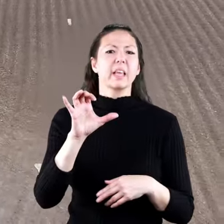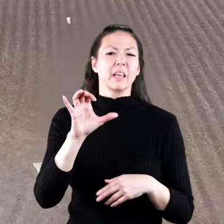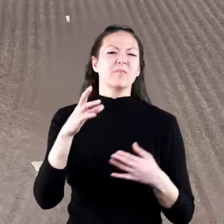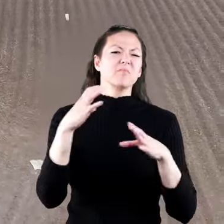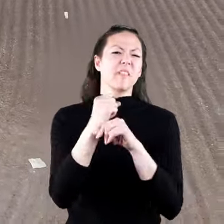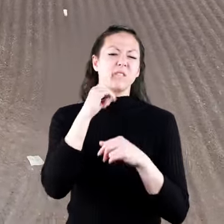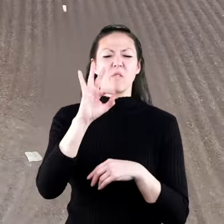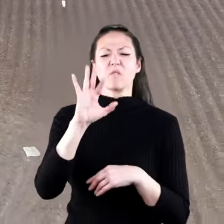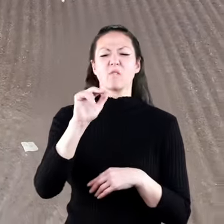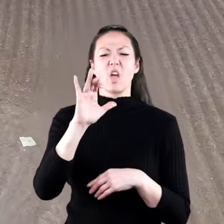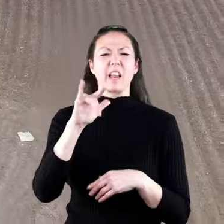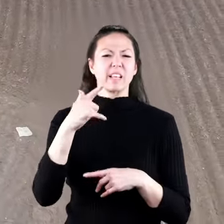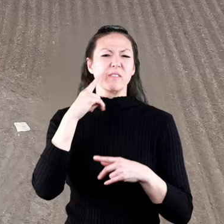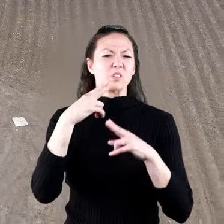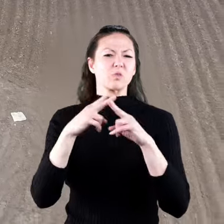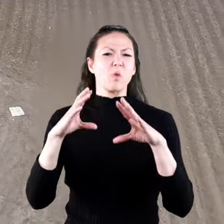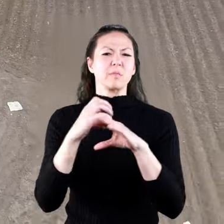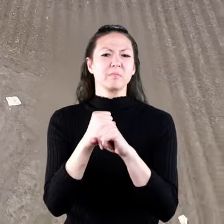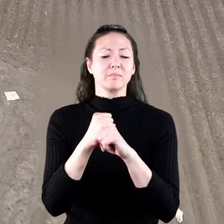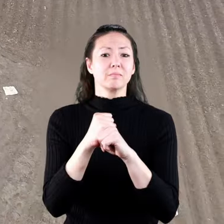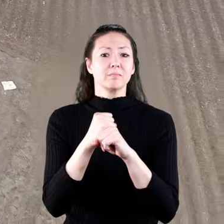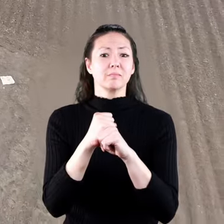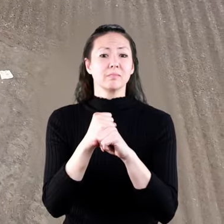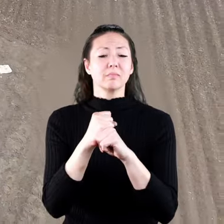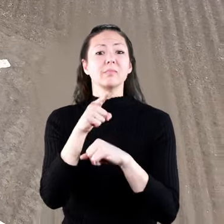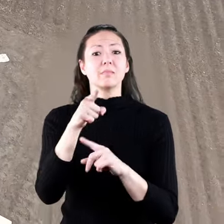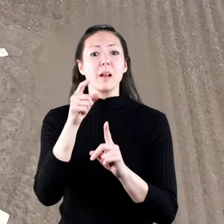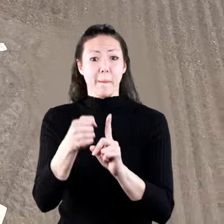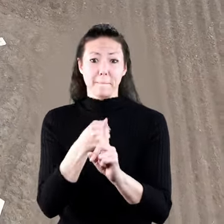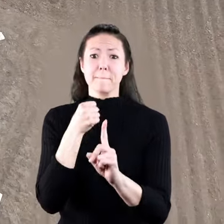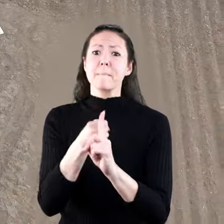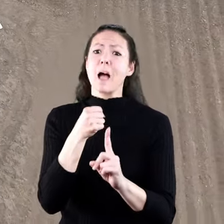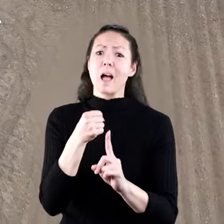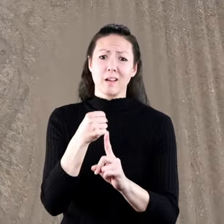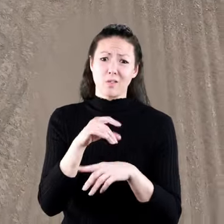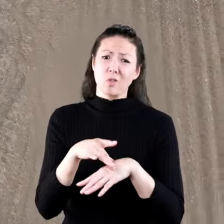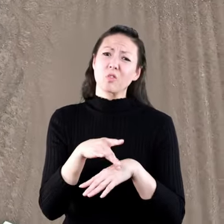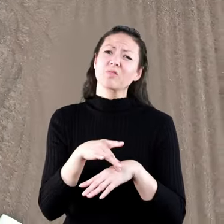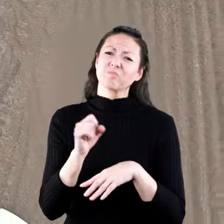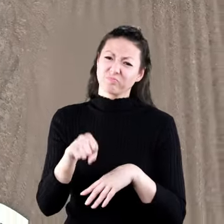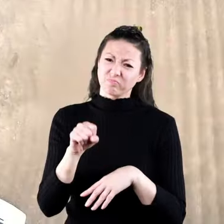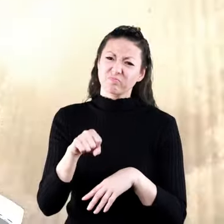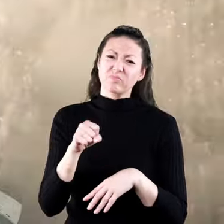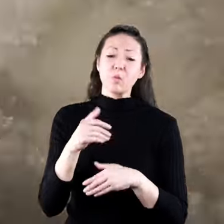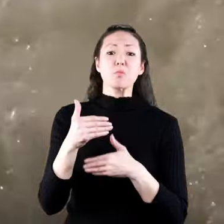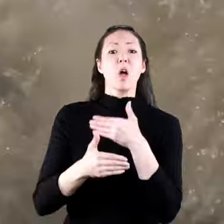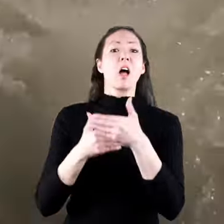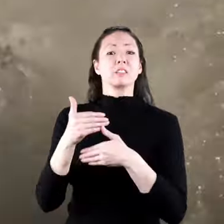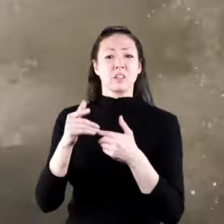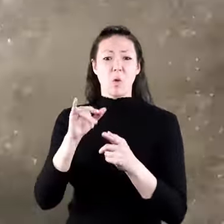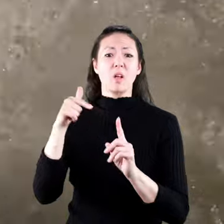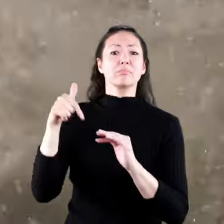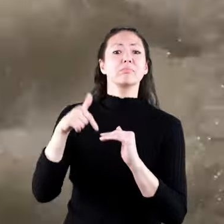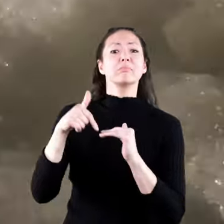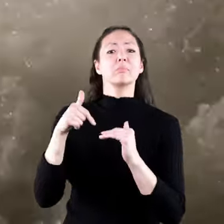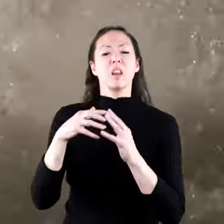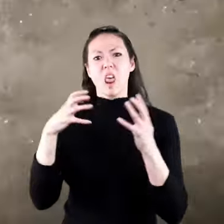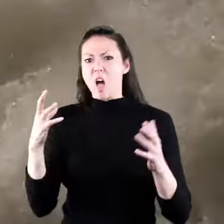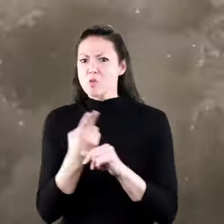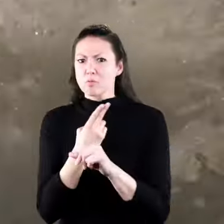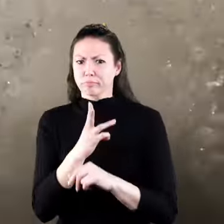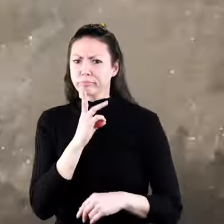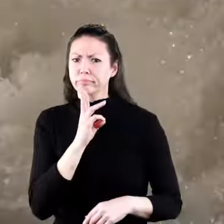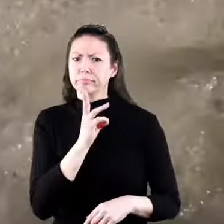or fracking for short. It's a cool sounding word, with not so cool impacts on the earth. The process of fracking